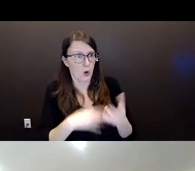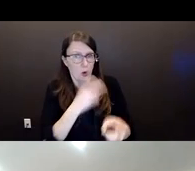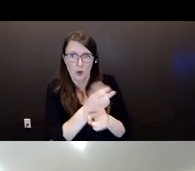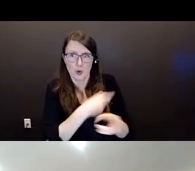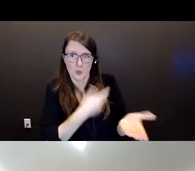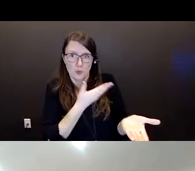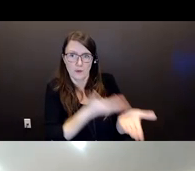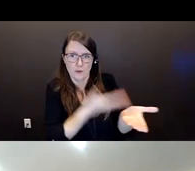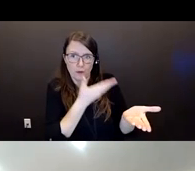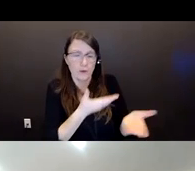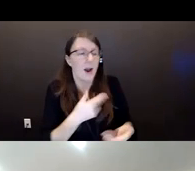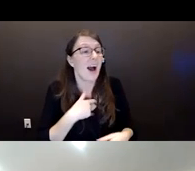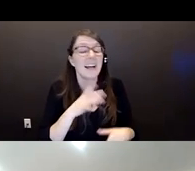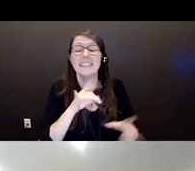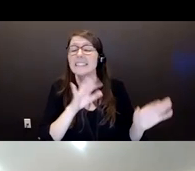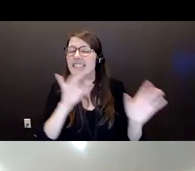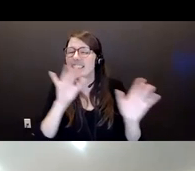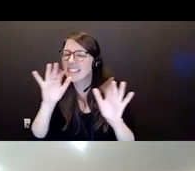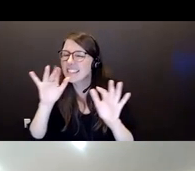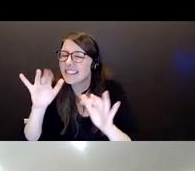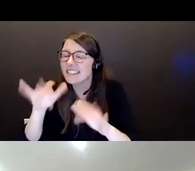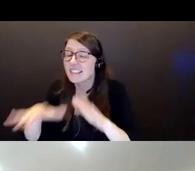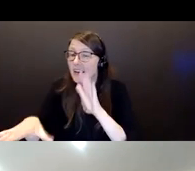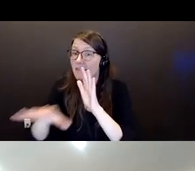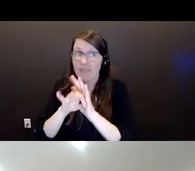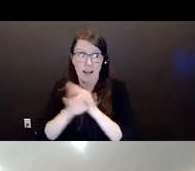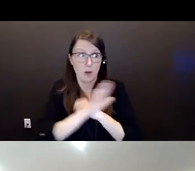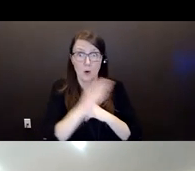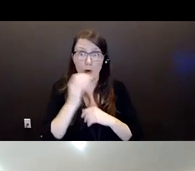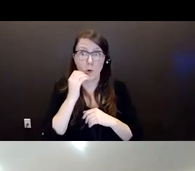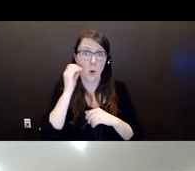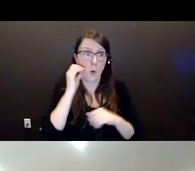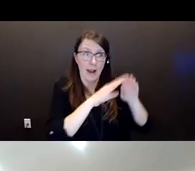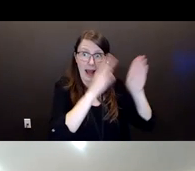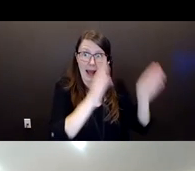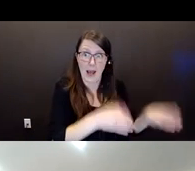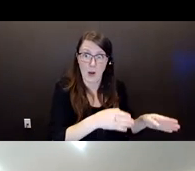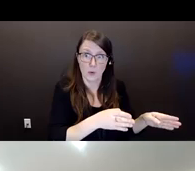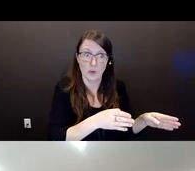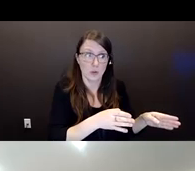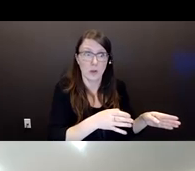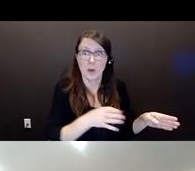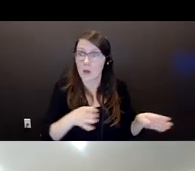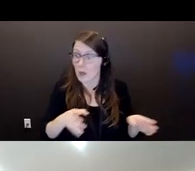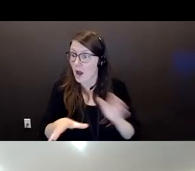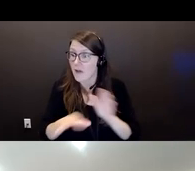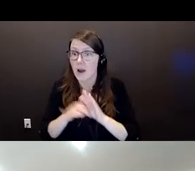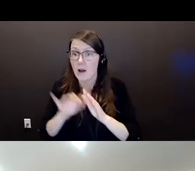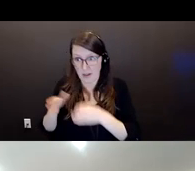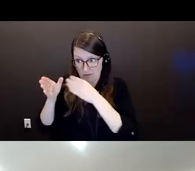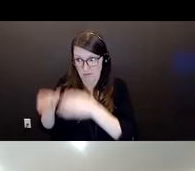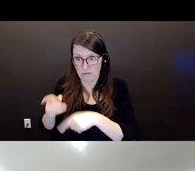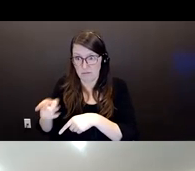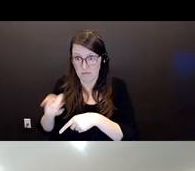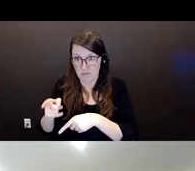what's called the land registry, which is your title, to her home, to show that there was a mortgage against her home. Remember,